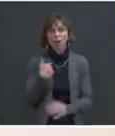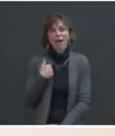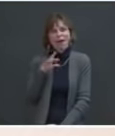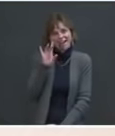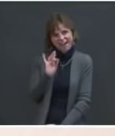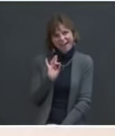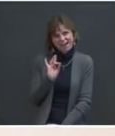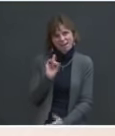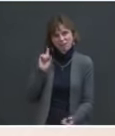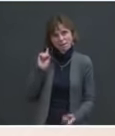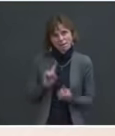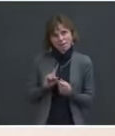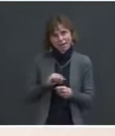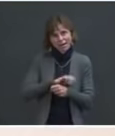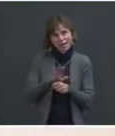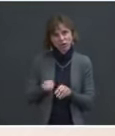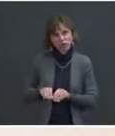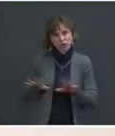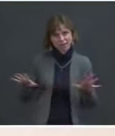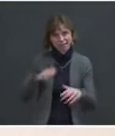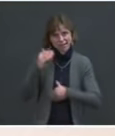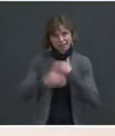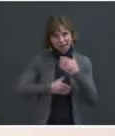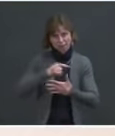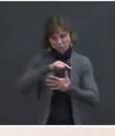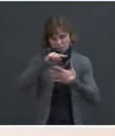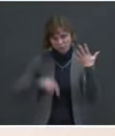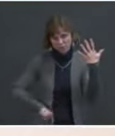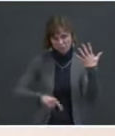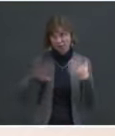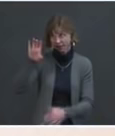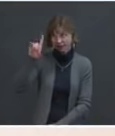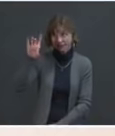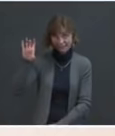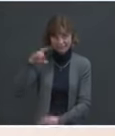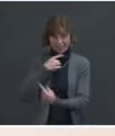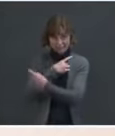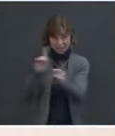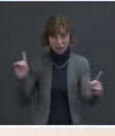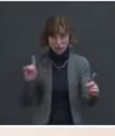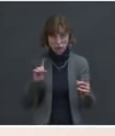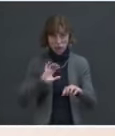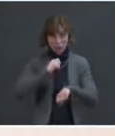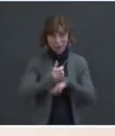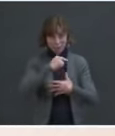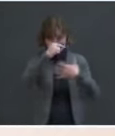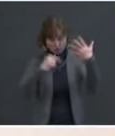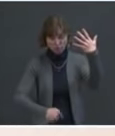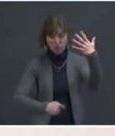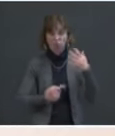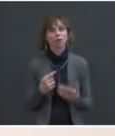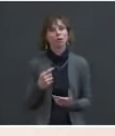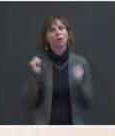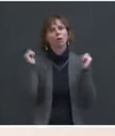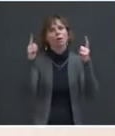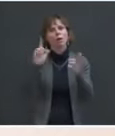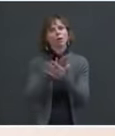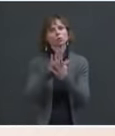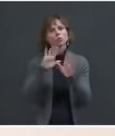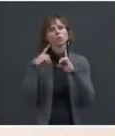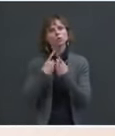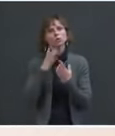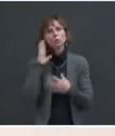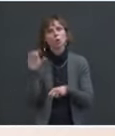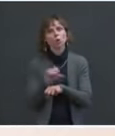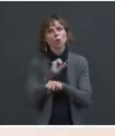that have been announced by the CDC to implement, right? Every school district is going to work to implement those on a timeline